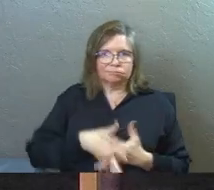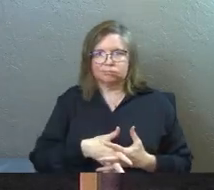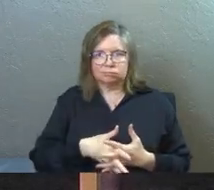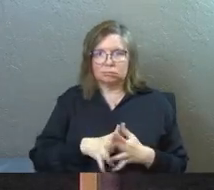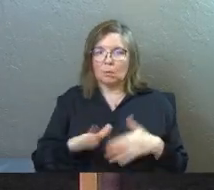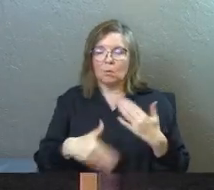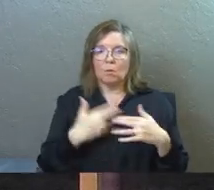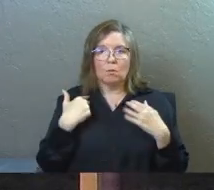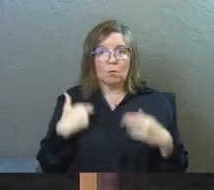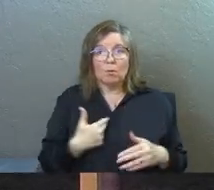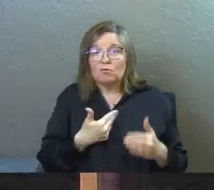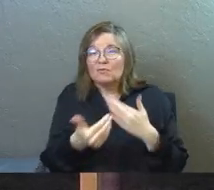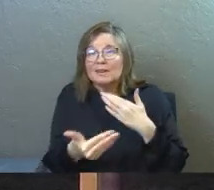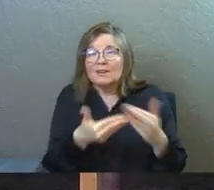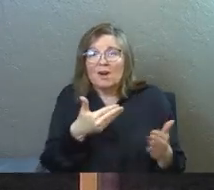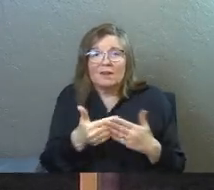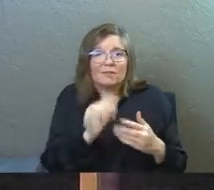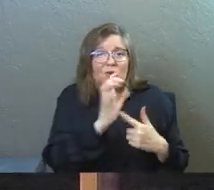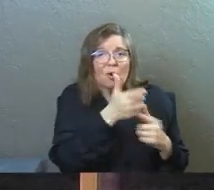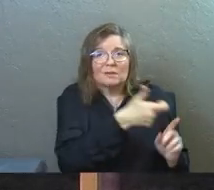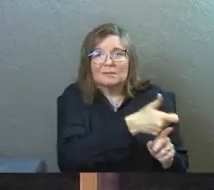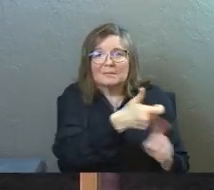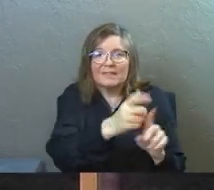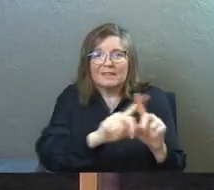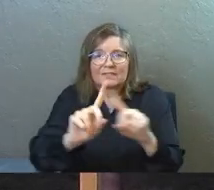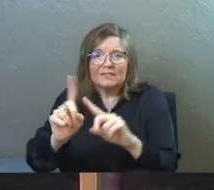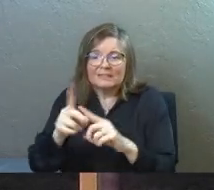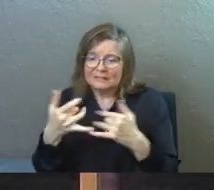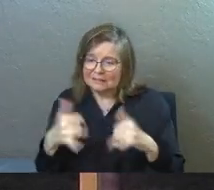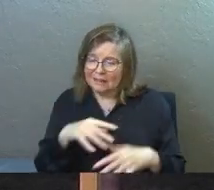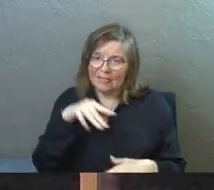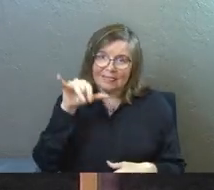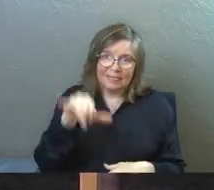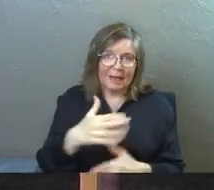all of humanity, regardless of the culture that you're talking about.